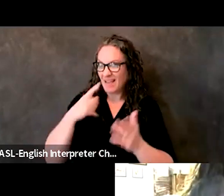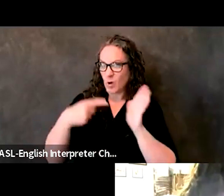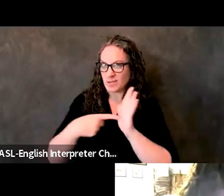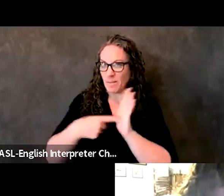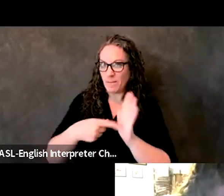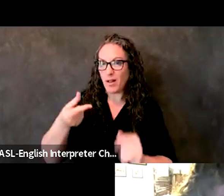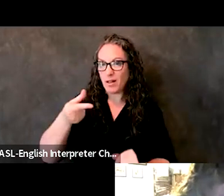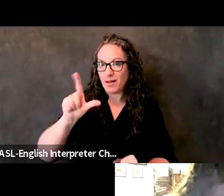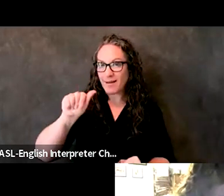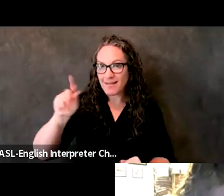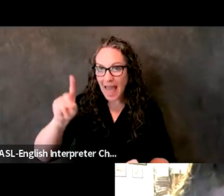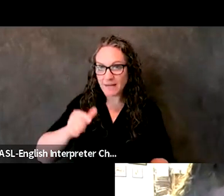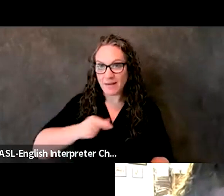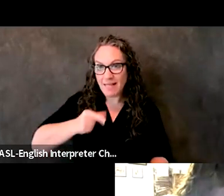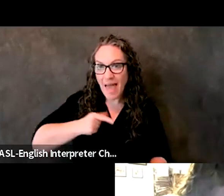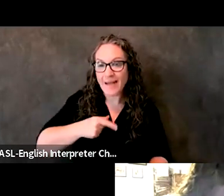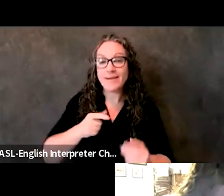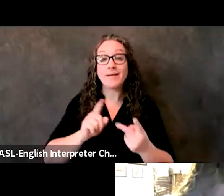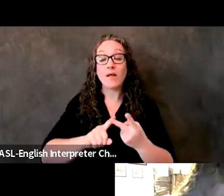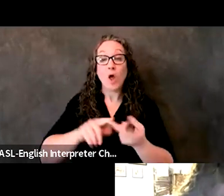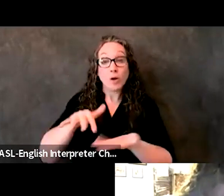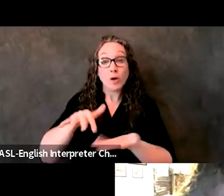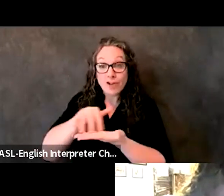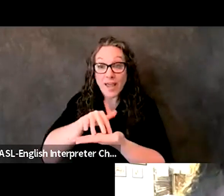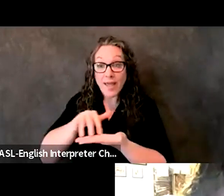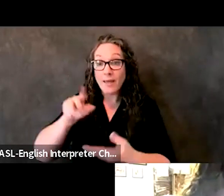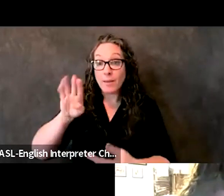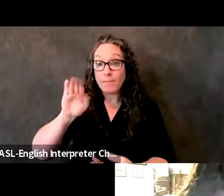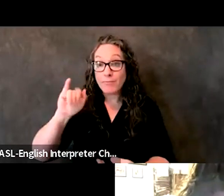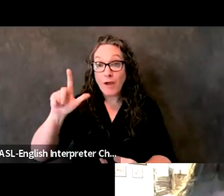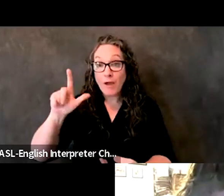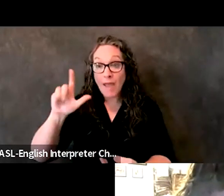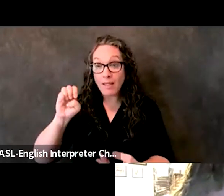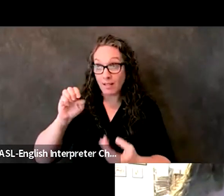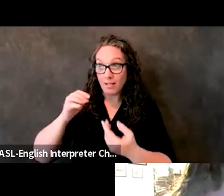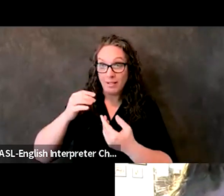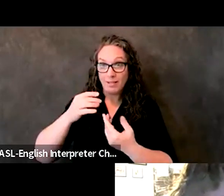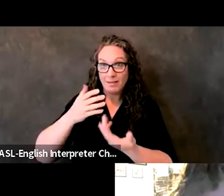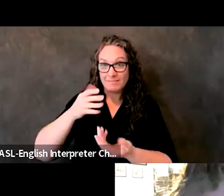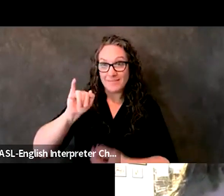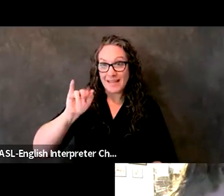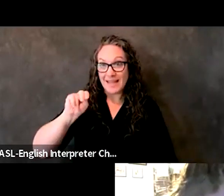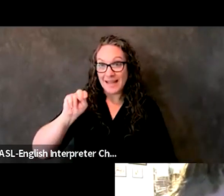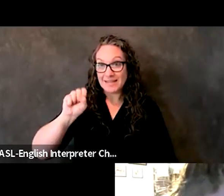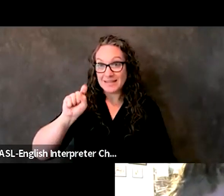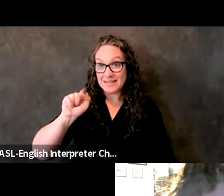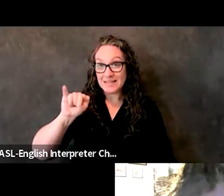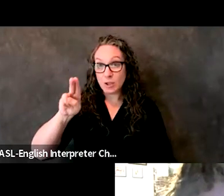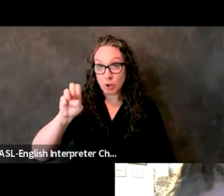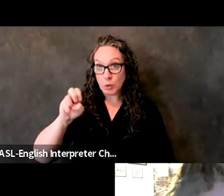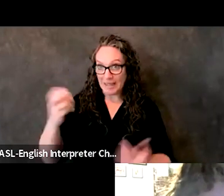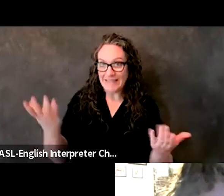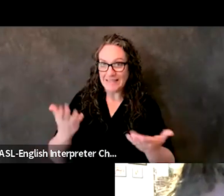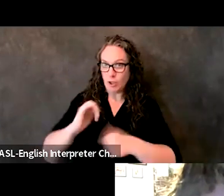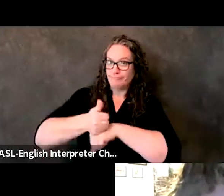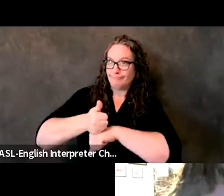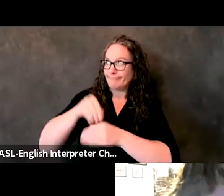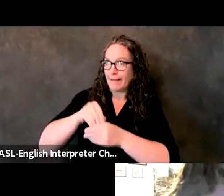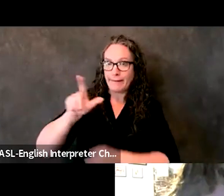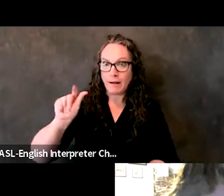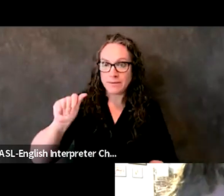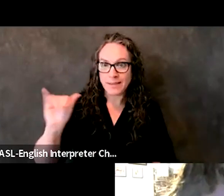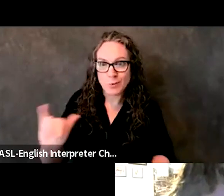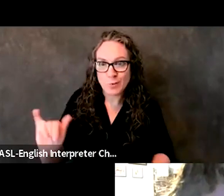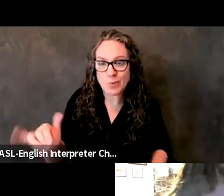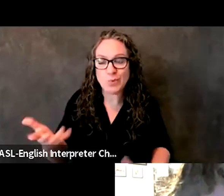the Braylon Institute is here in Los Angeles. So, uh, and you know, there is no one directory, right? Where you can go and